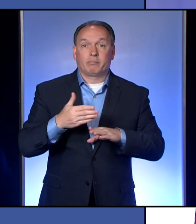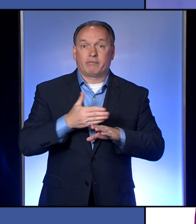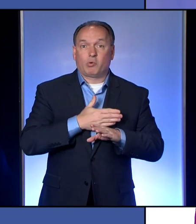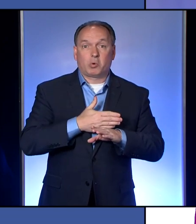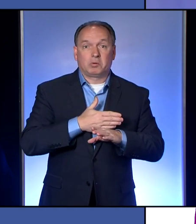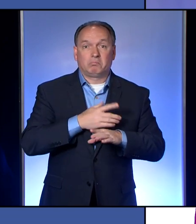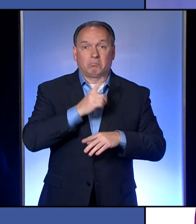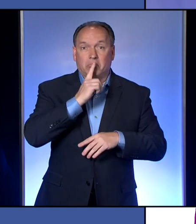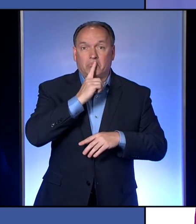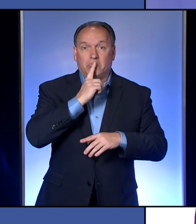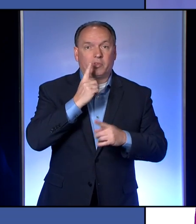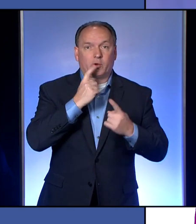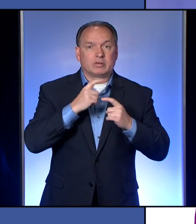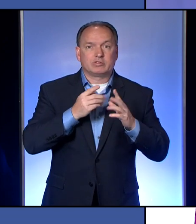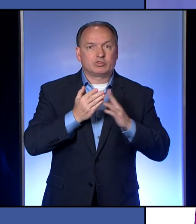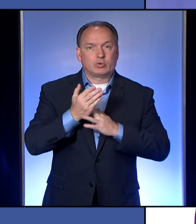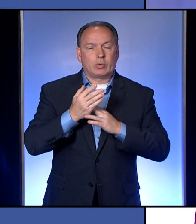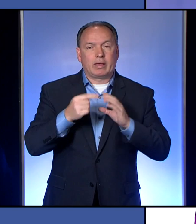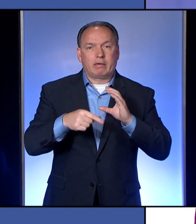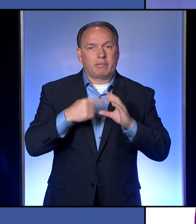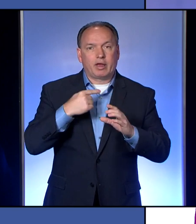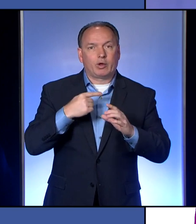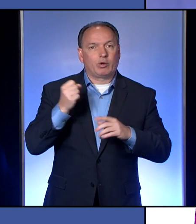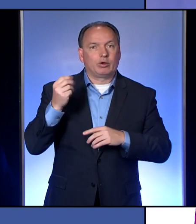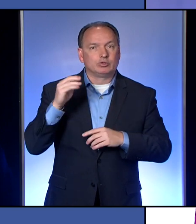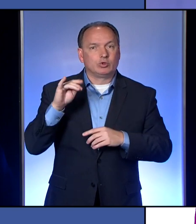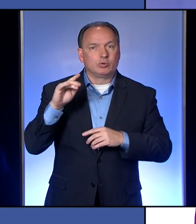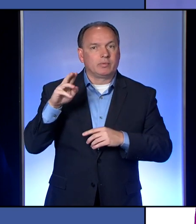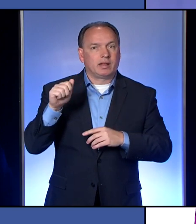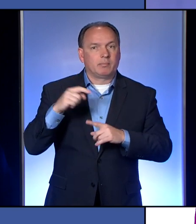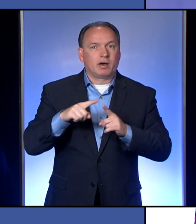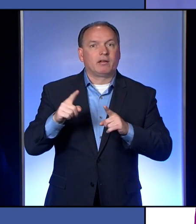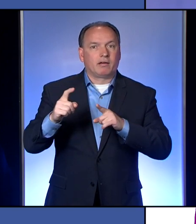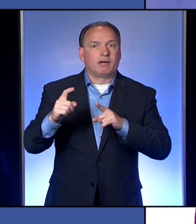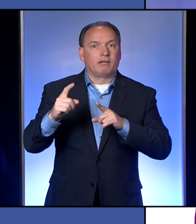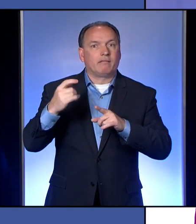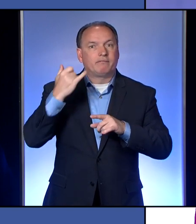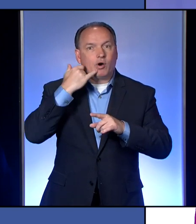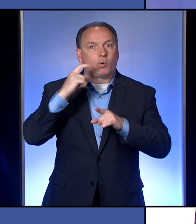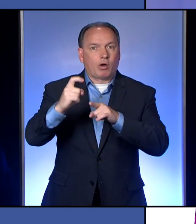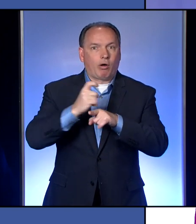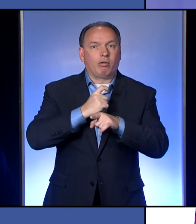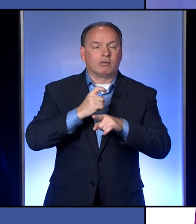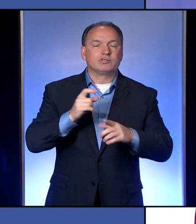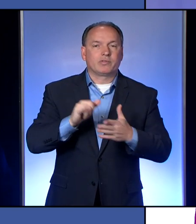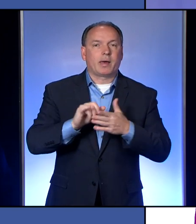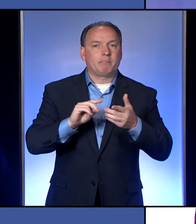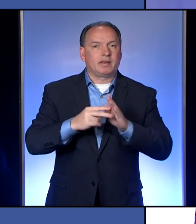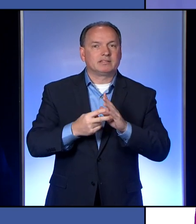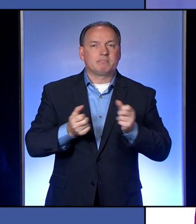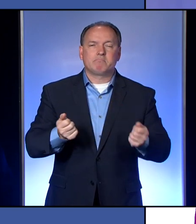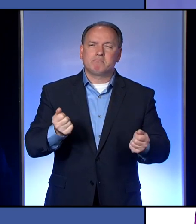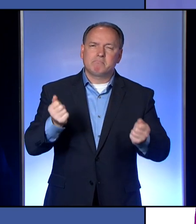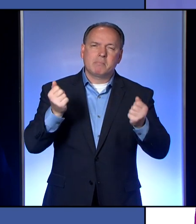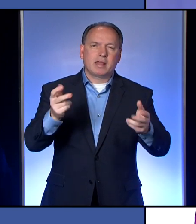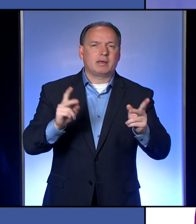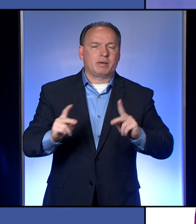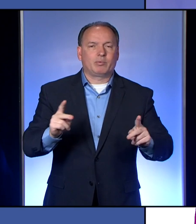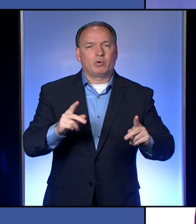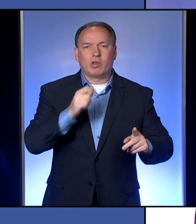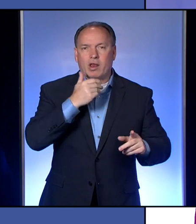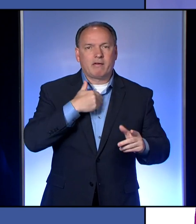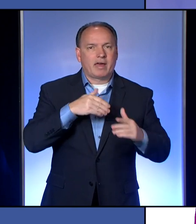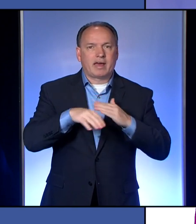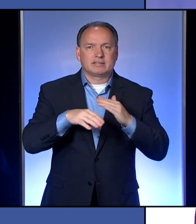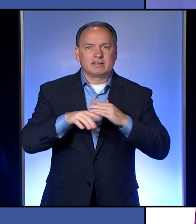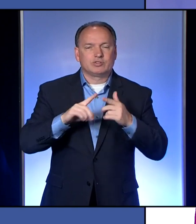questions via an email or social media. We got them by an actual phone call, which tells us that there are a number of people who maybe don't have